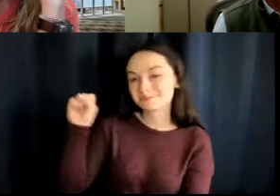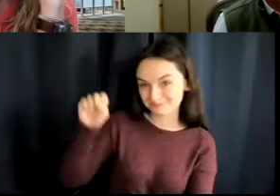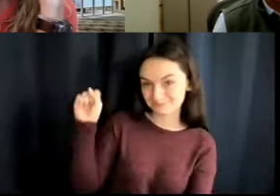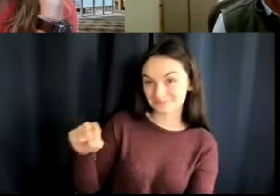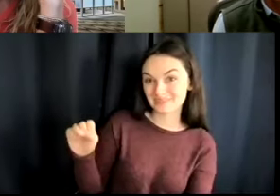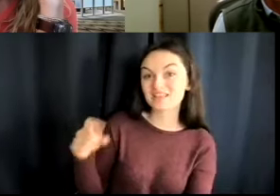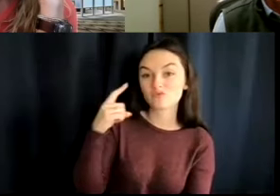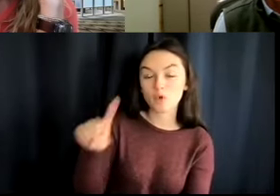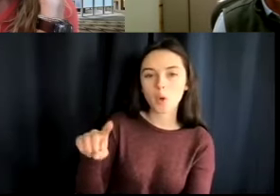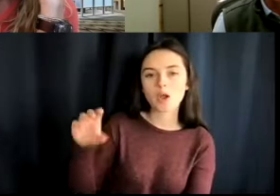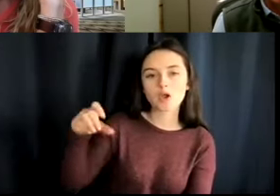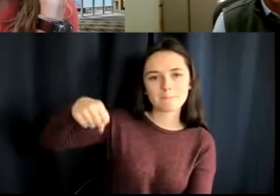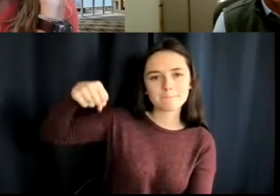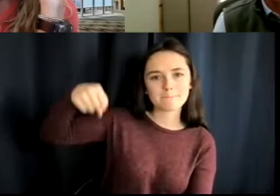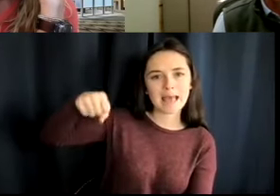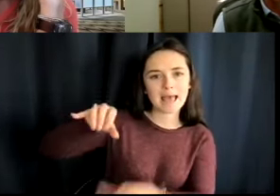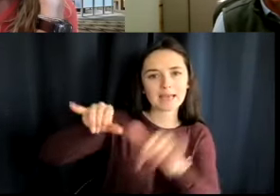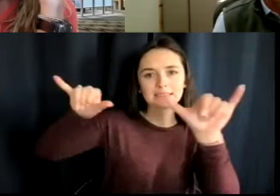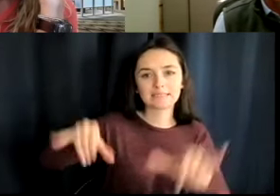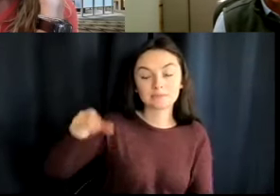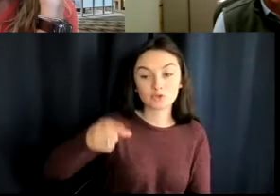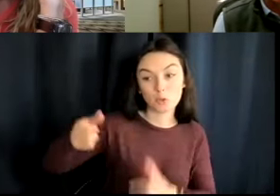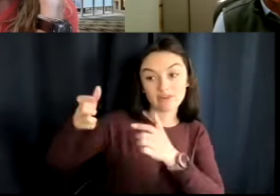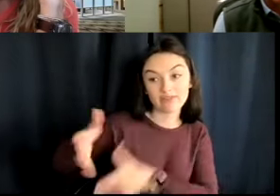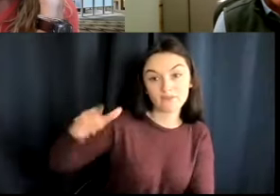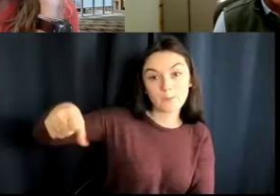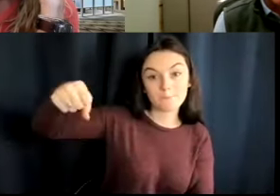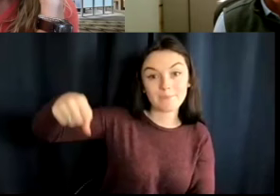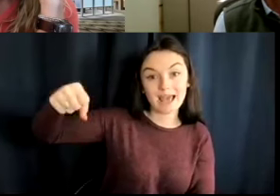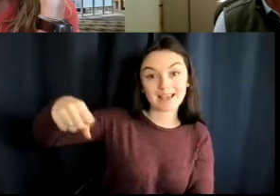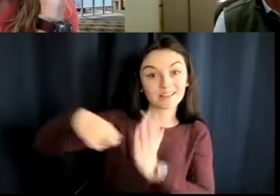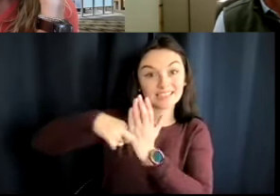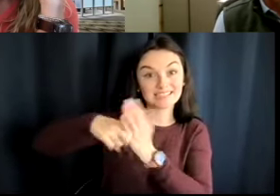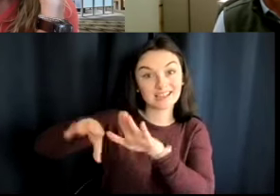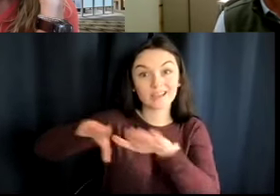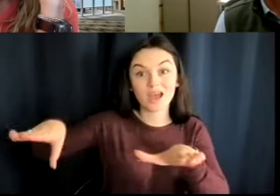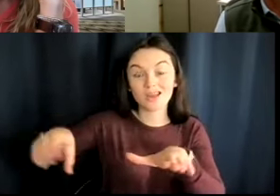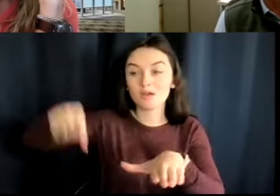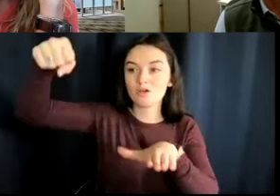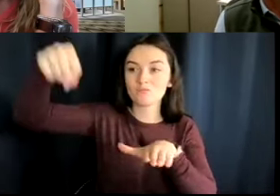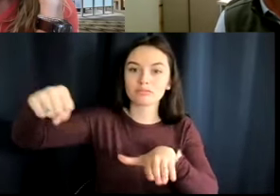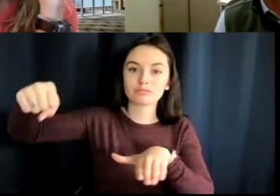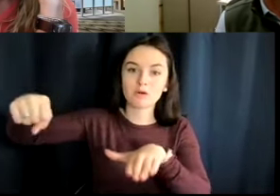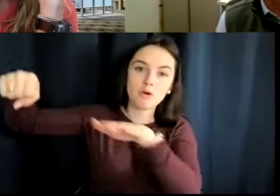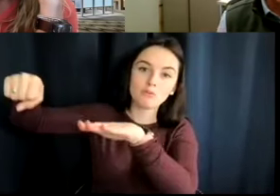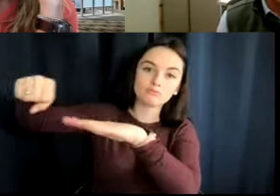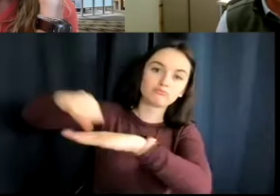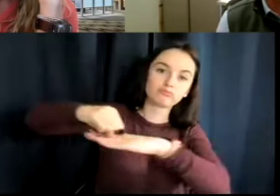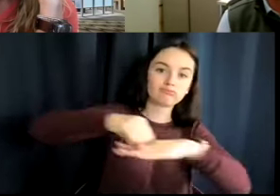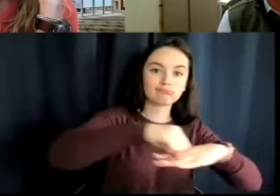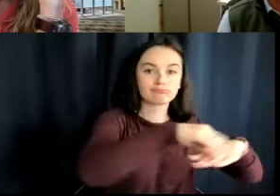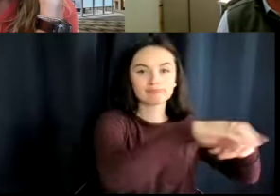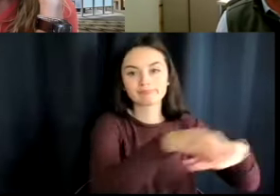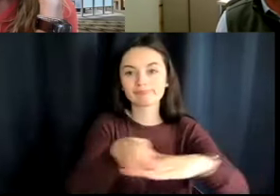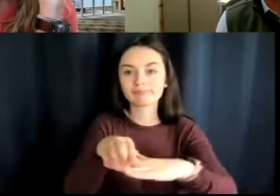systems. So when they, you drop off your bag at the baggage or the ticket counter, it goes on a conveyor belt and goes through the